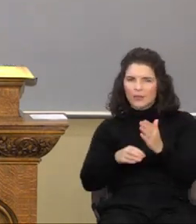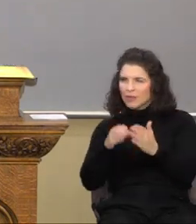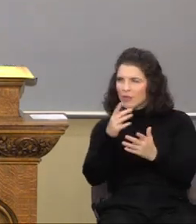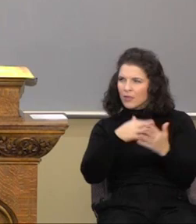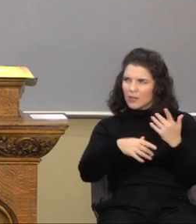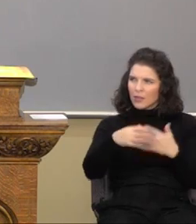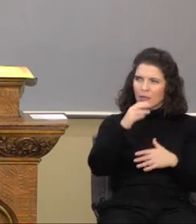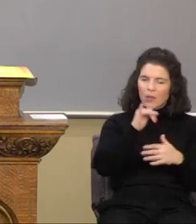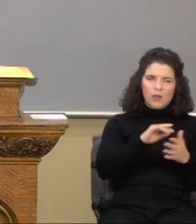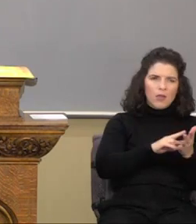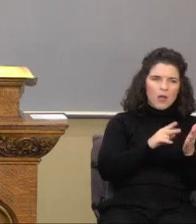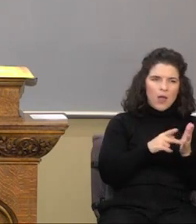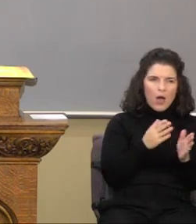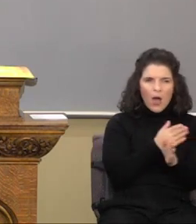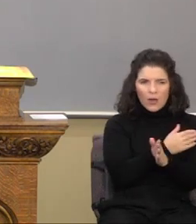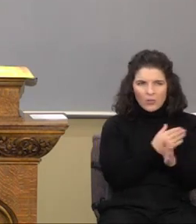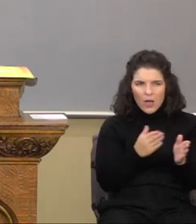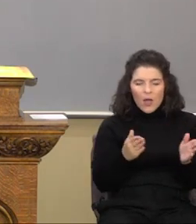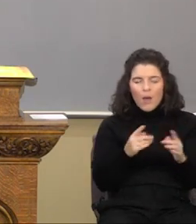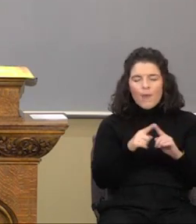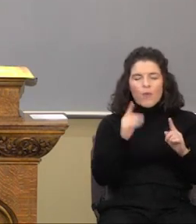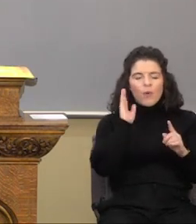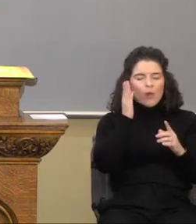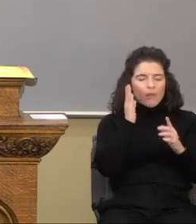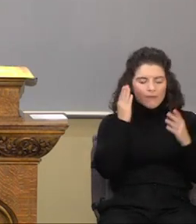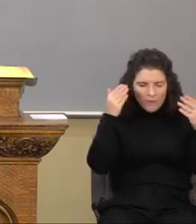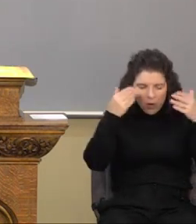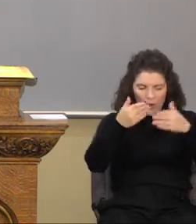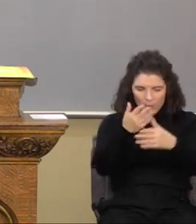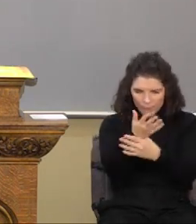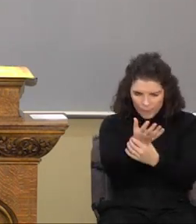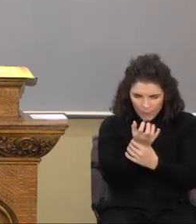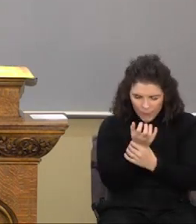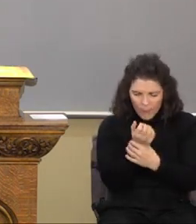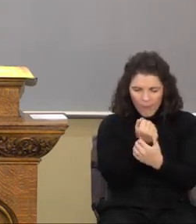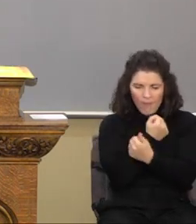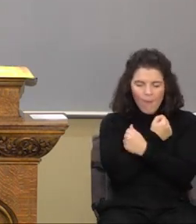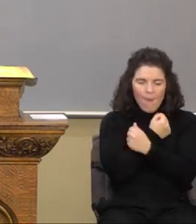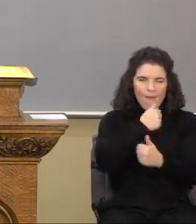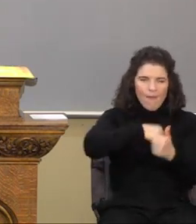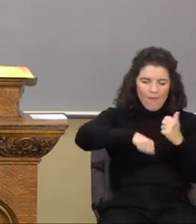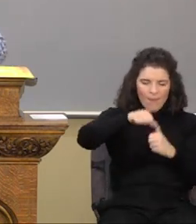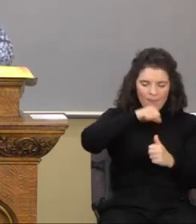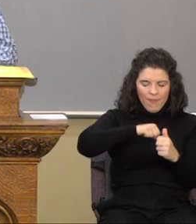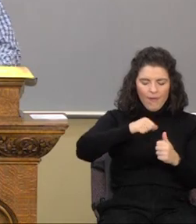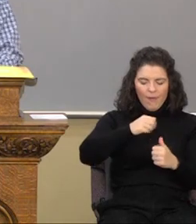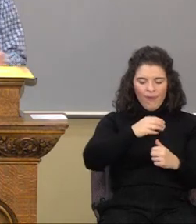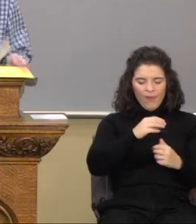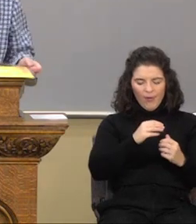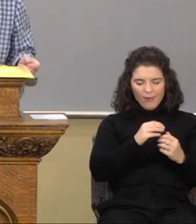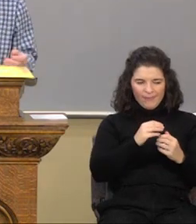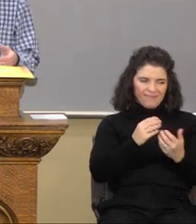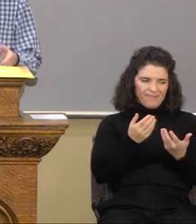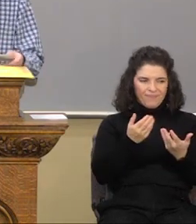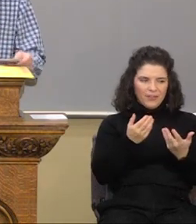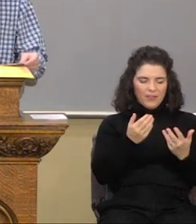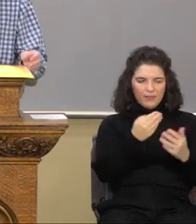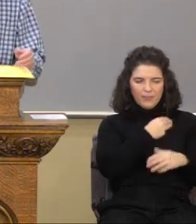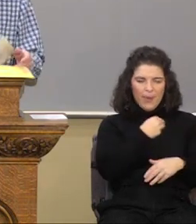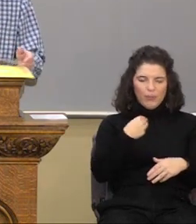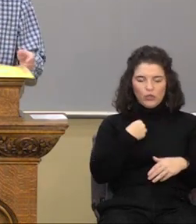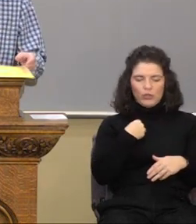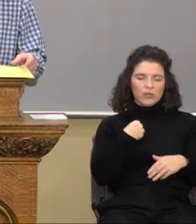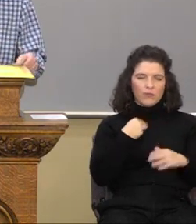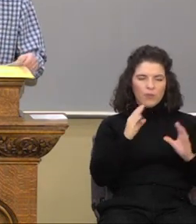going to focus on the exhortation to love one another as fellow members of the body of Christ. Let's look at a few passages. Galatians chapter